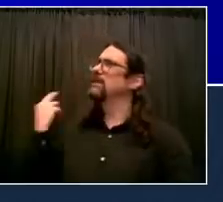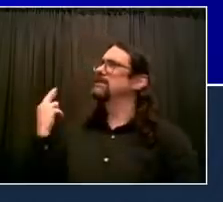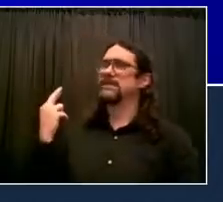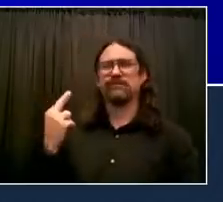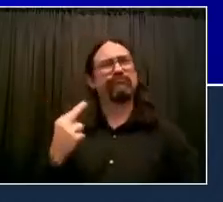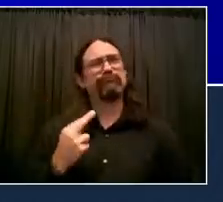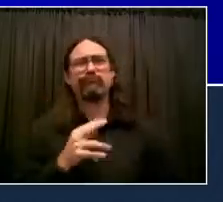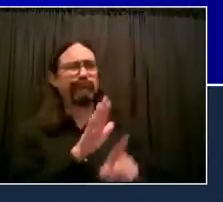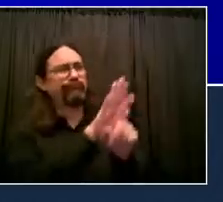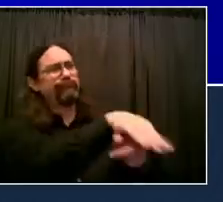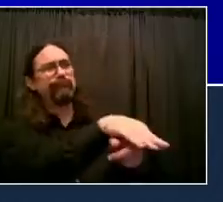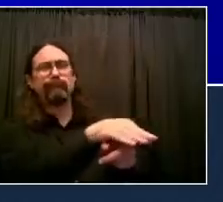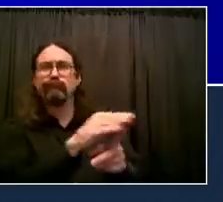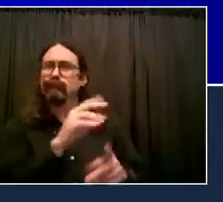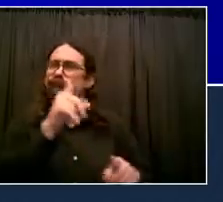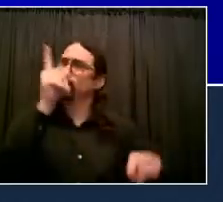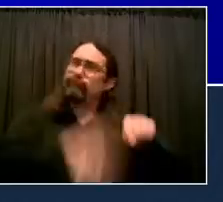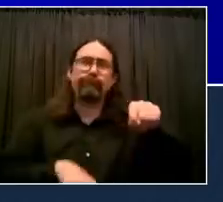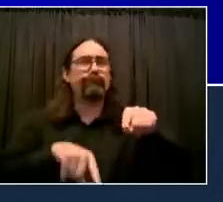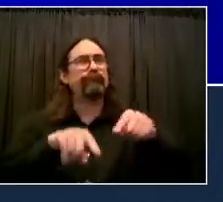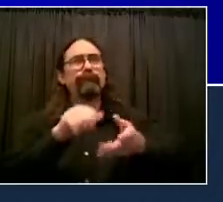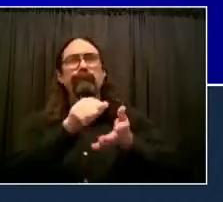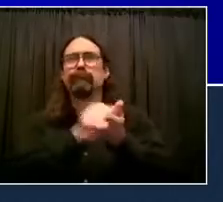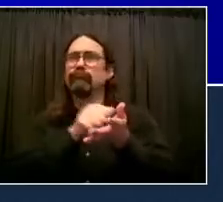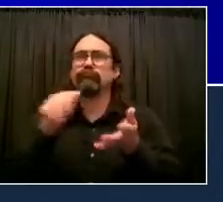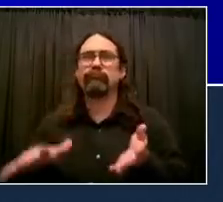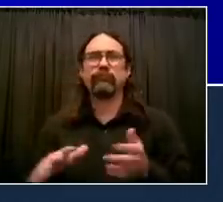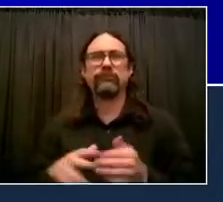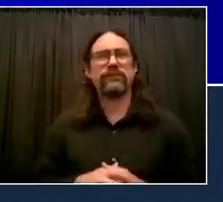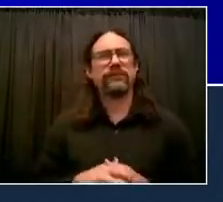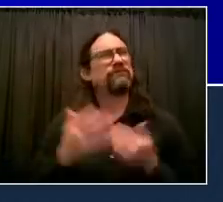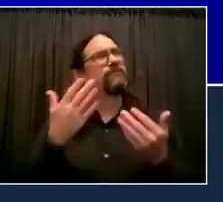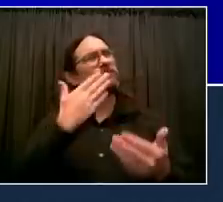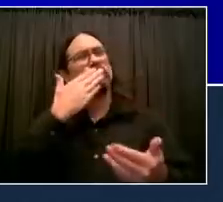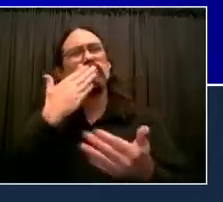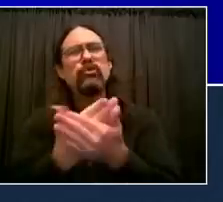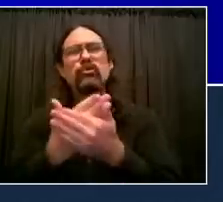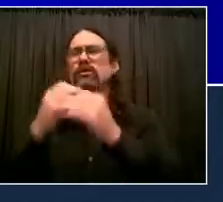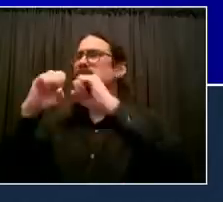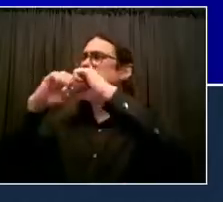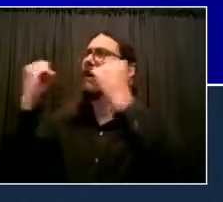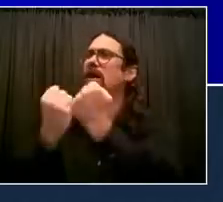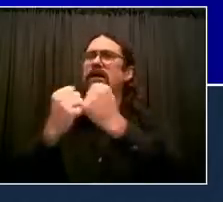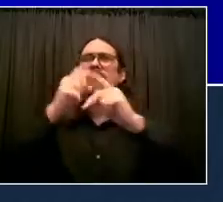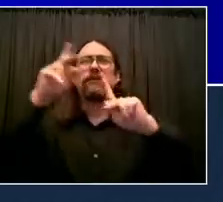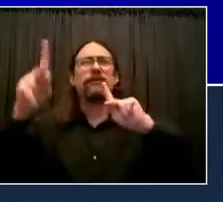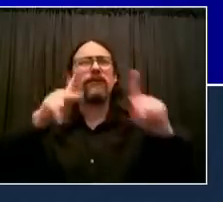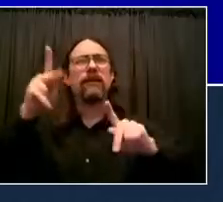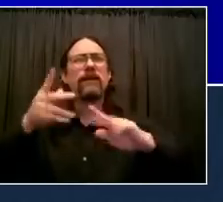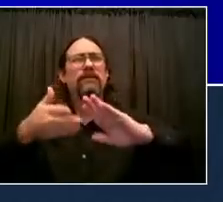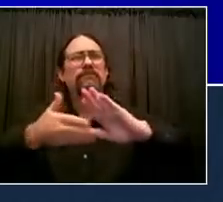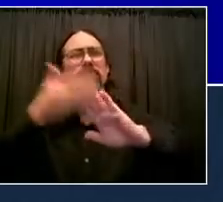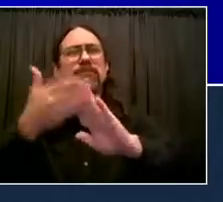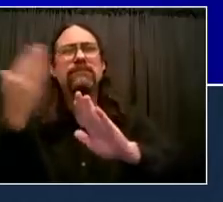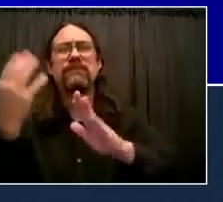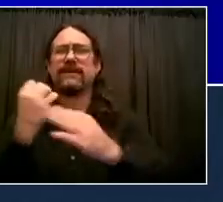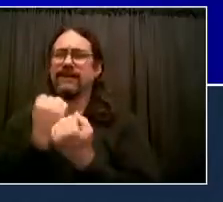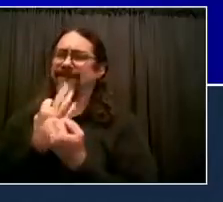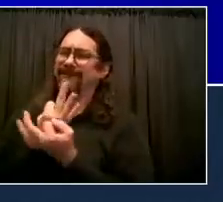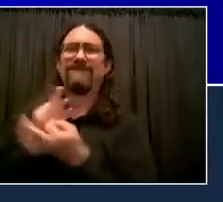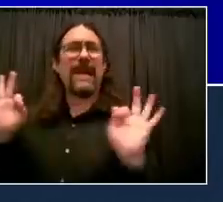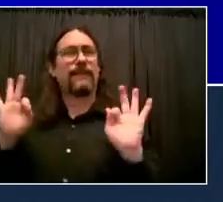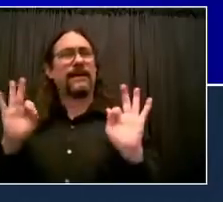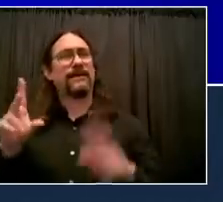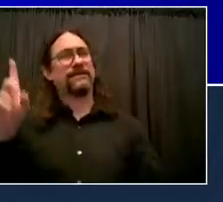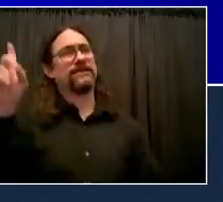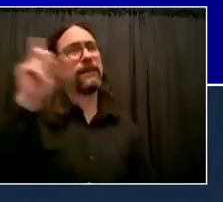attempt to pull us backwards um it we cannot let this stand i just want to be very clear this is going to require a